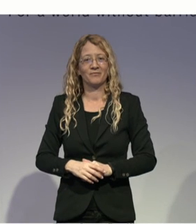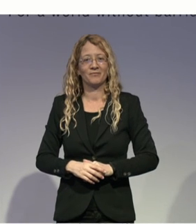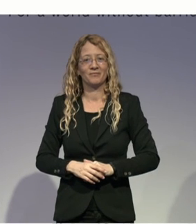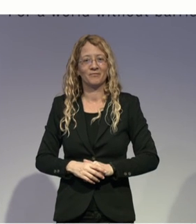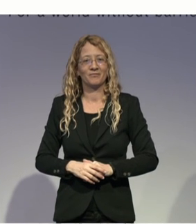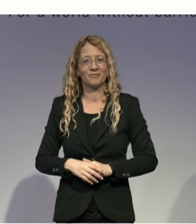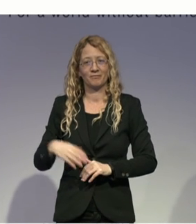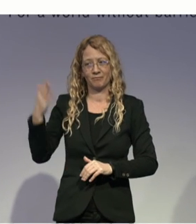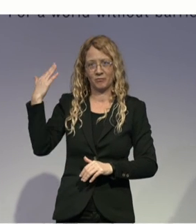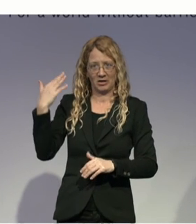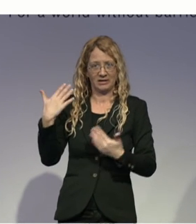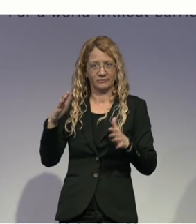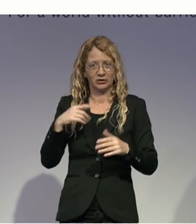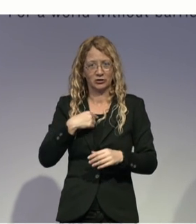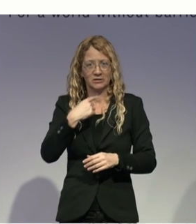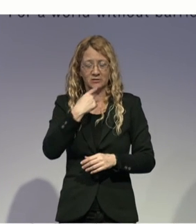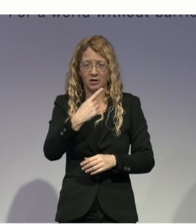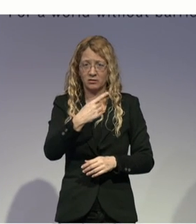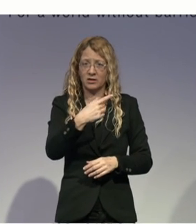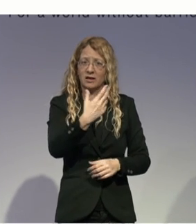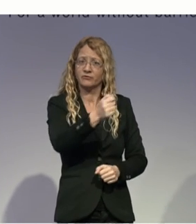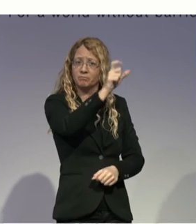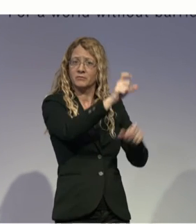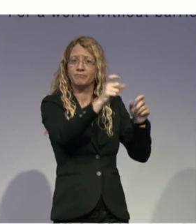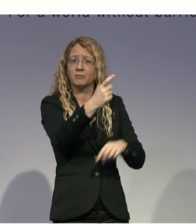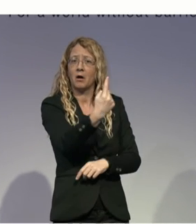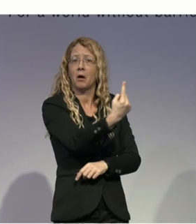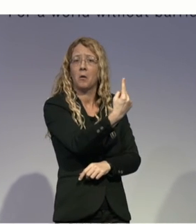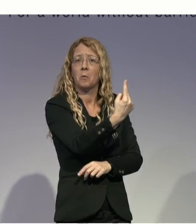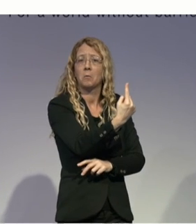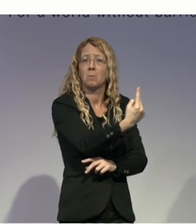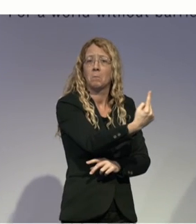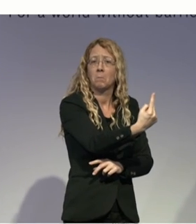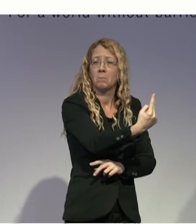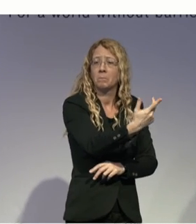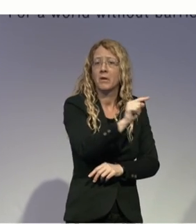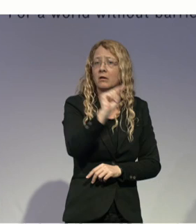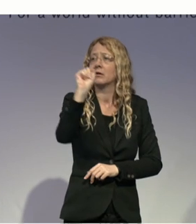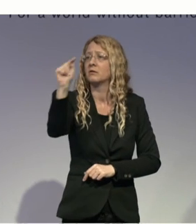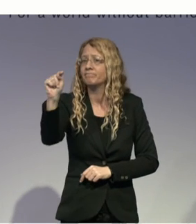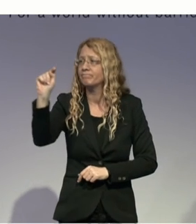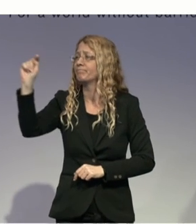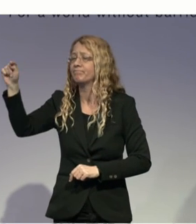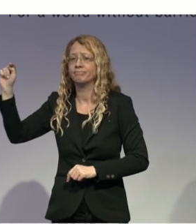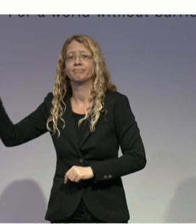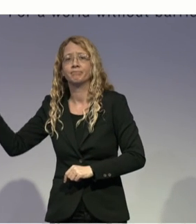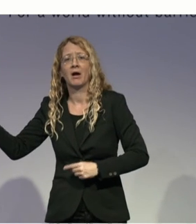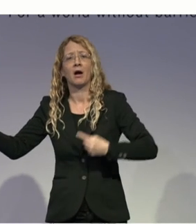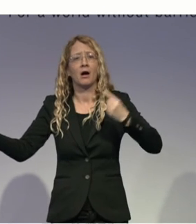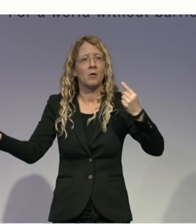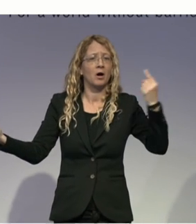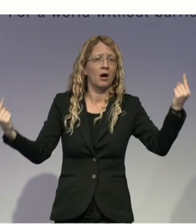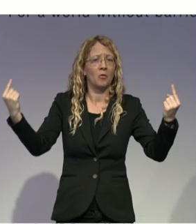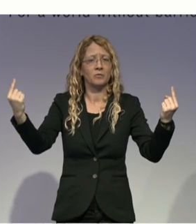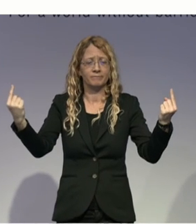of society is also in isolation. It just depends on which end you are looking at. And then therapy, which